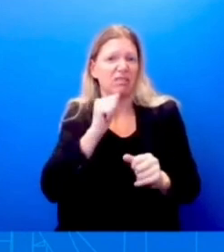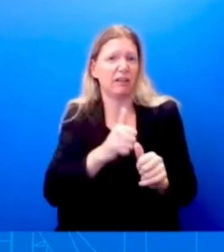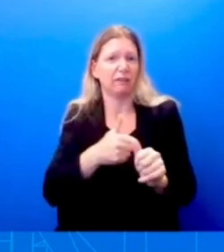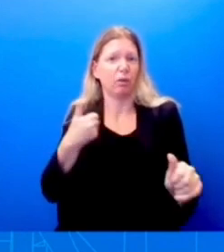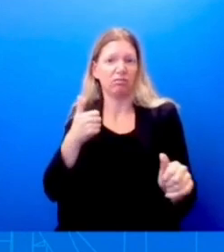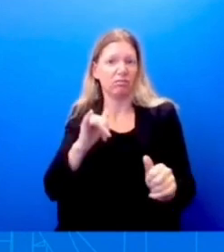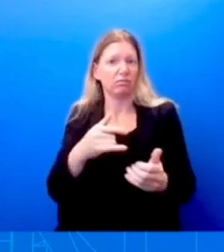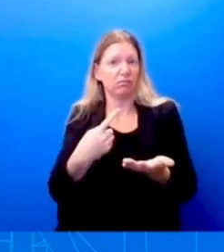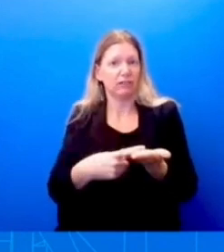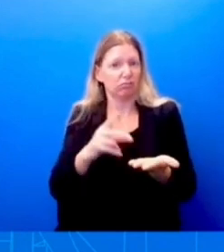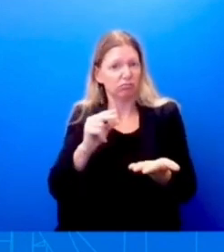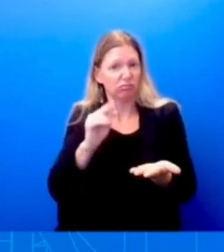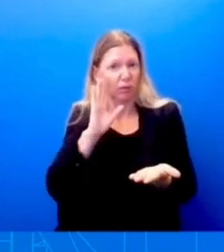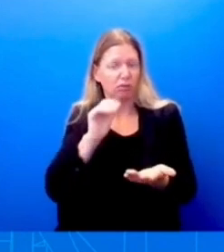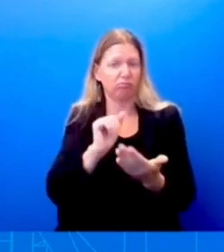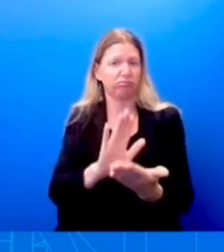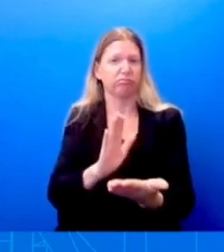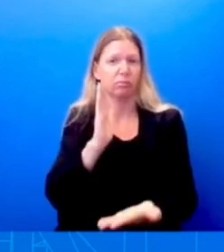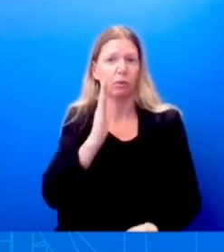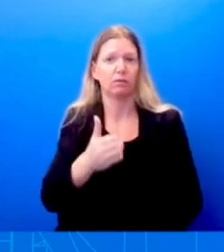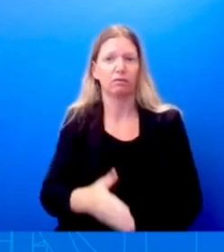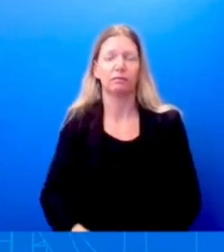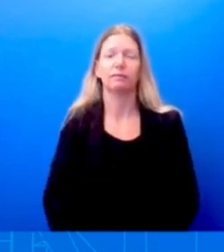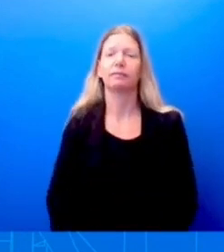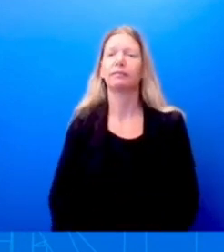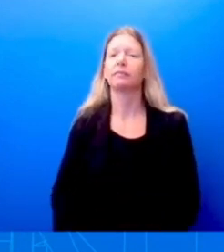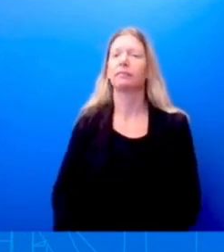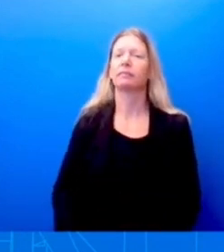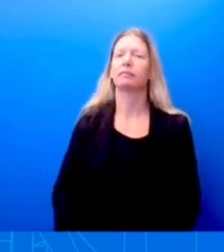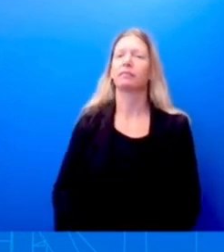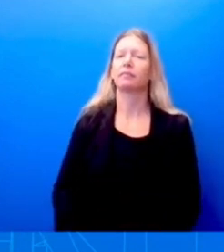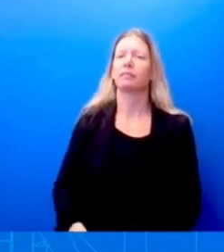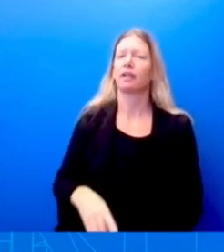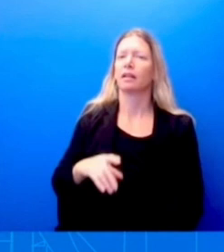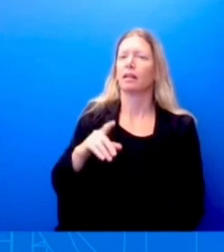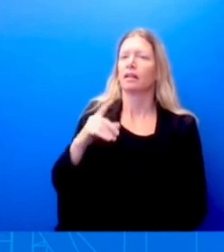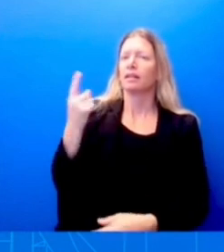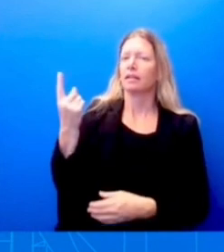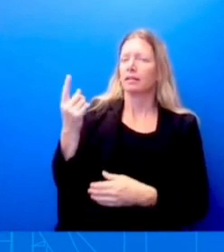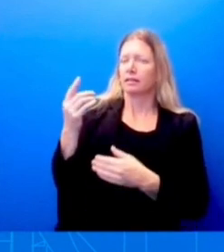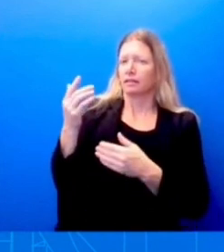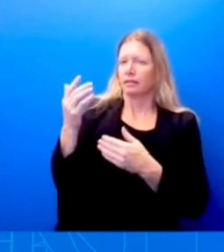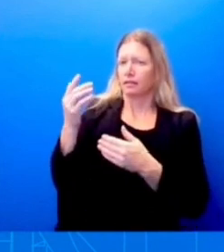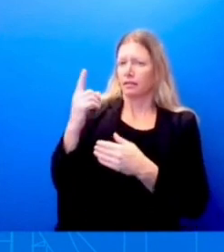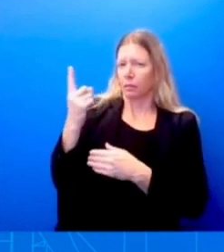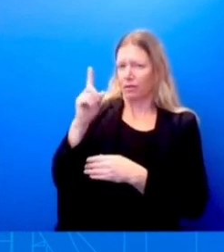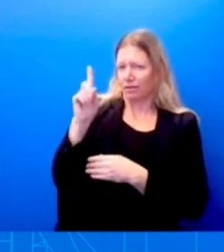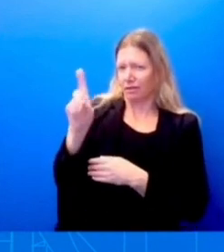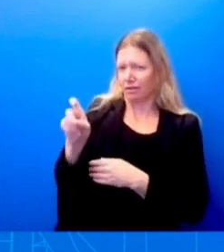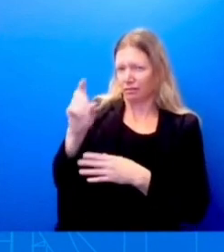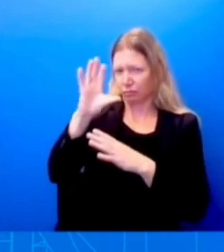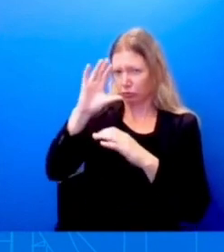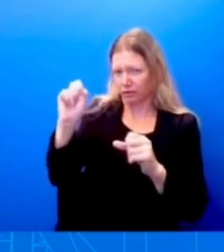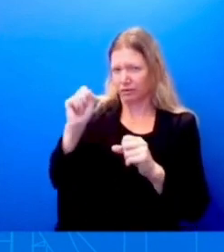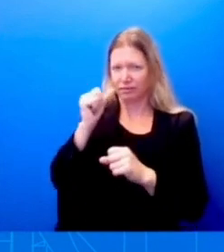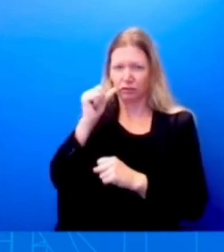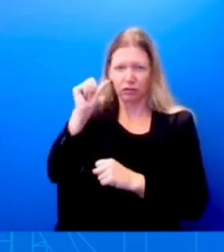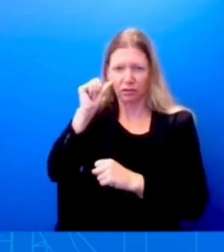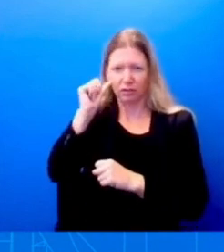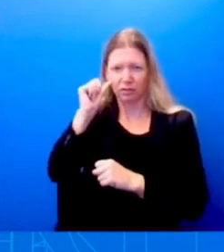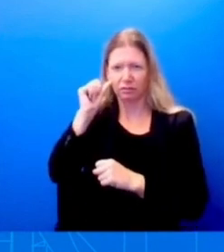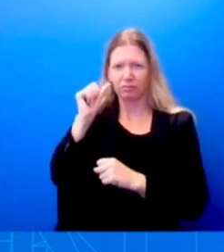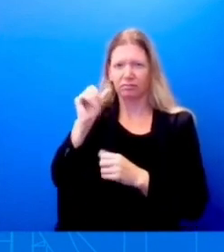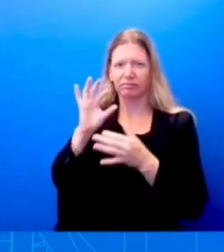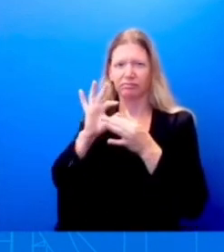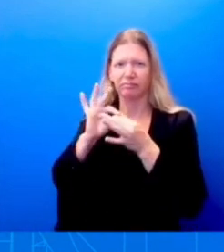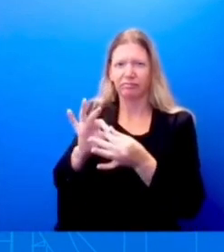Thanks, Karine. Um, the president was asked yesterday if he could speak to Governor DeSantis and responded by saying that he'd speak directly to the people of Jacksonville. Um,